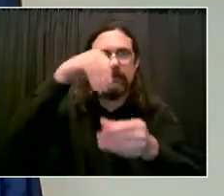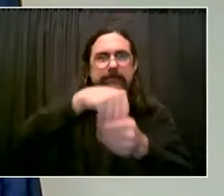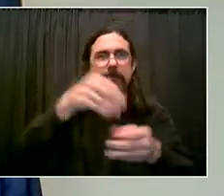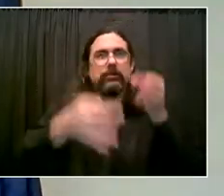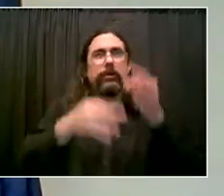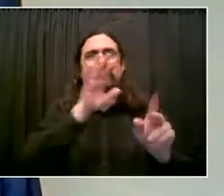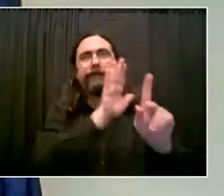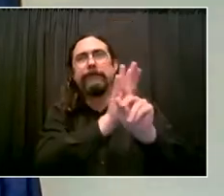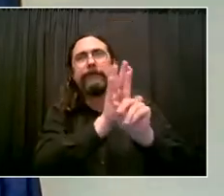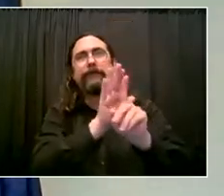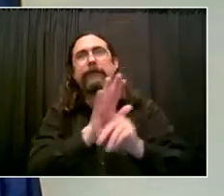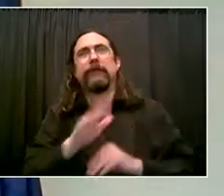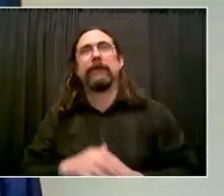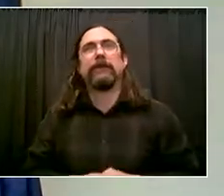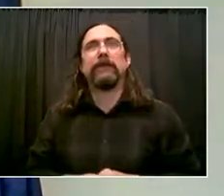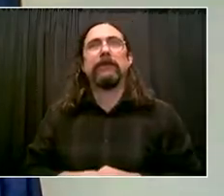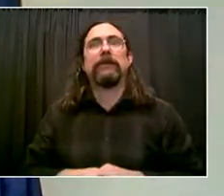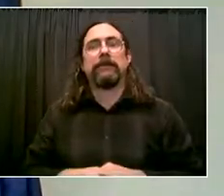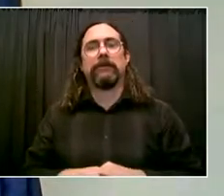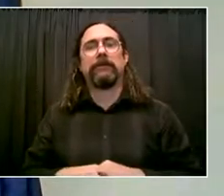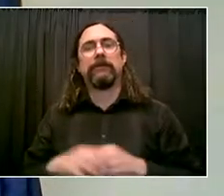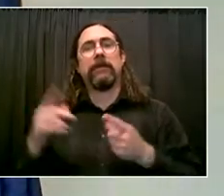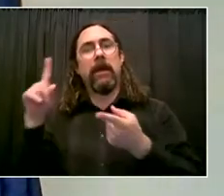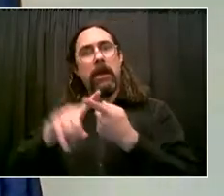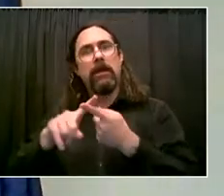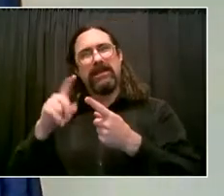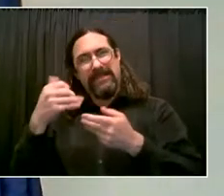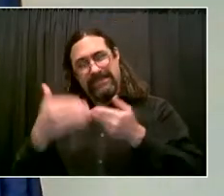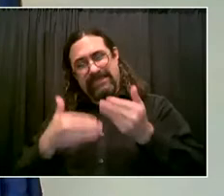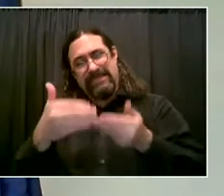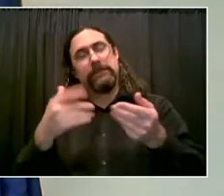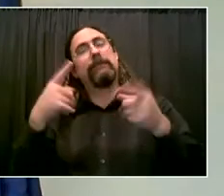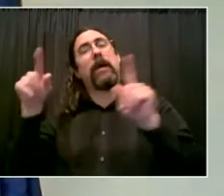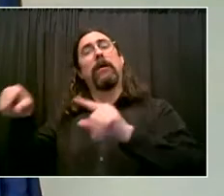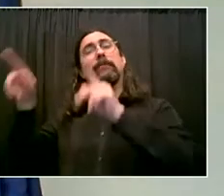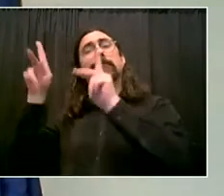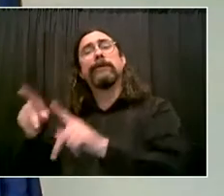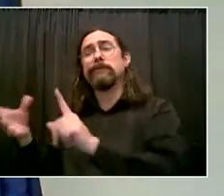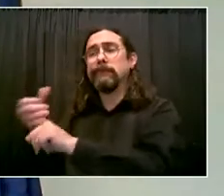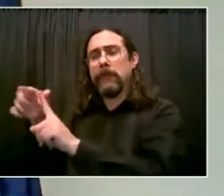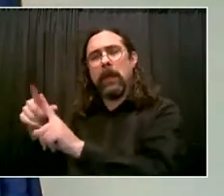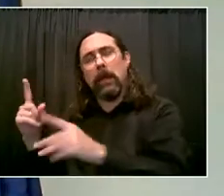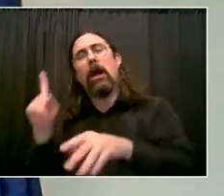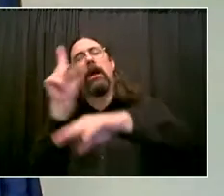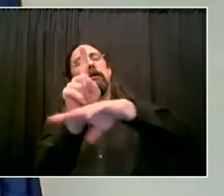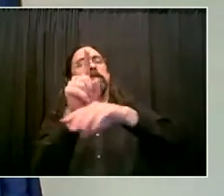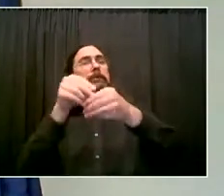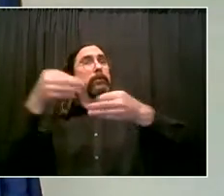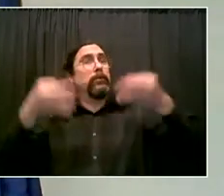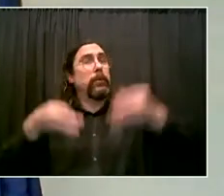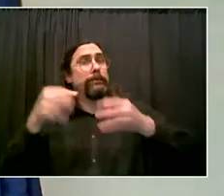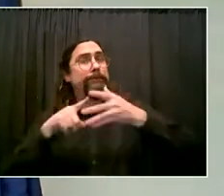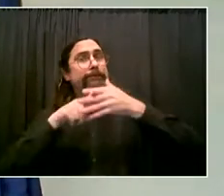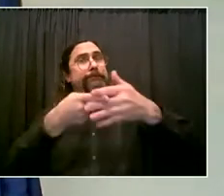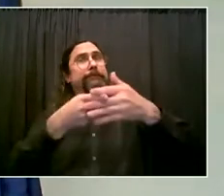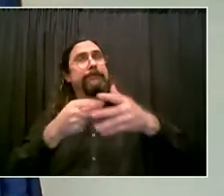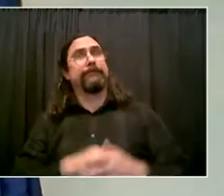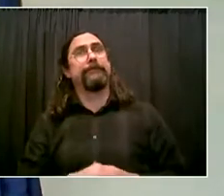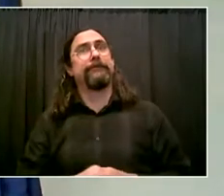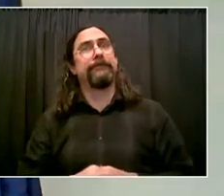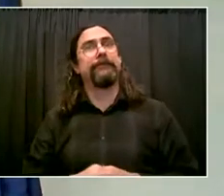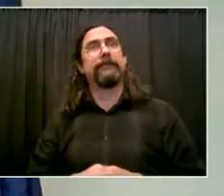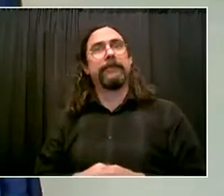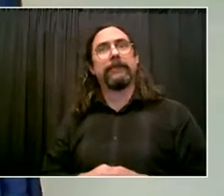engagement, though, is the key. You are absolutely right. We need to bring more access to our Cure Violence group and our crisis